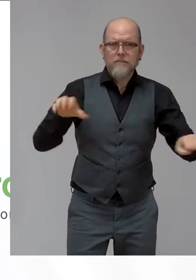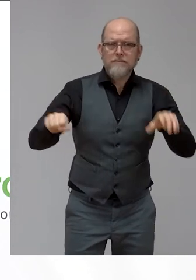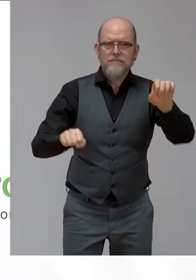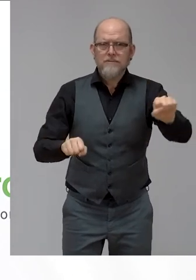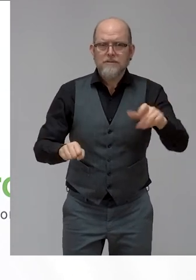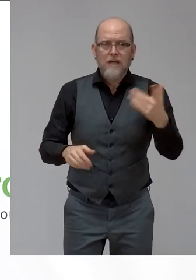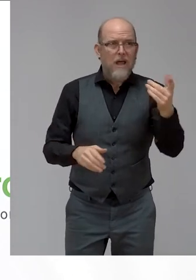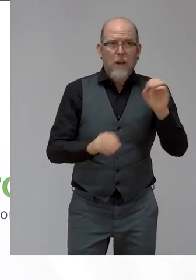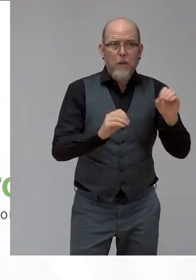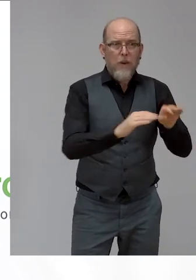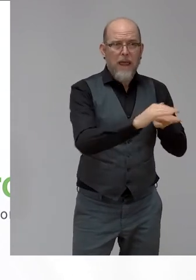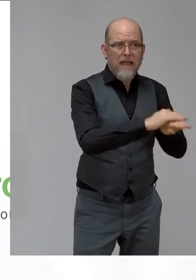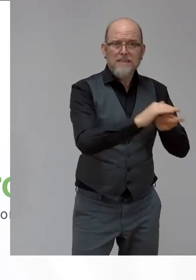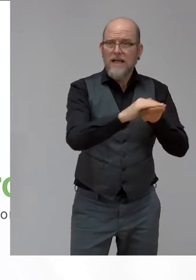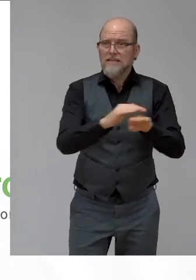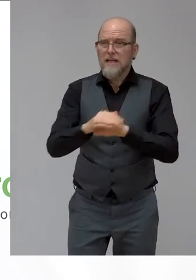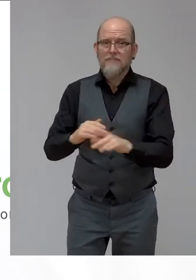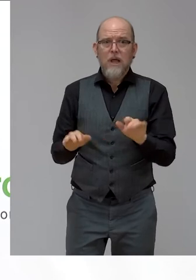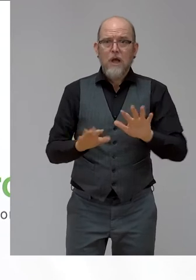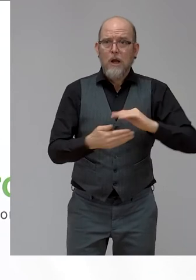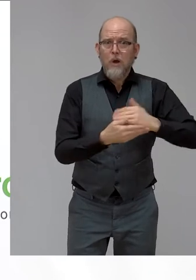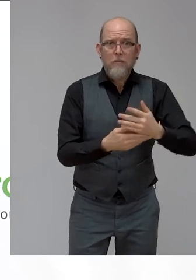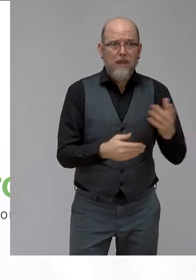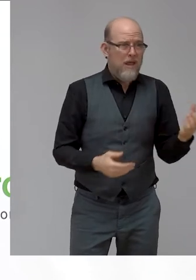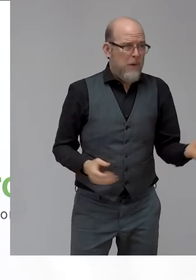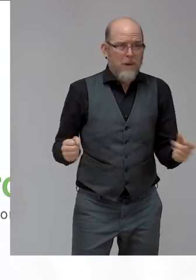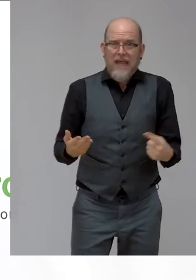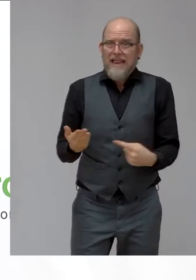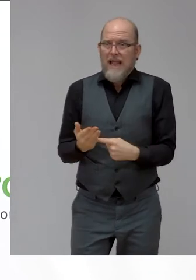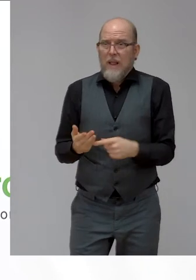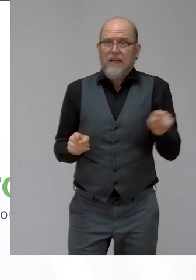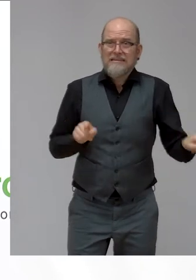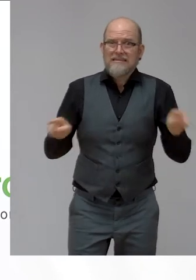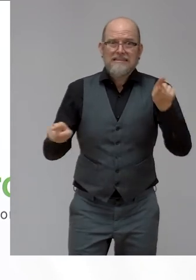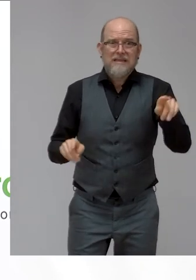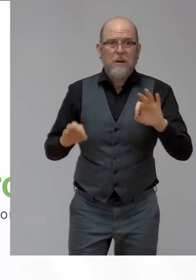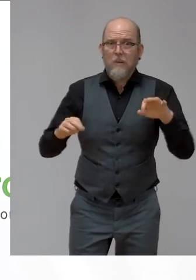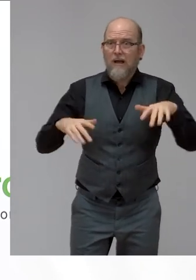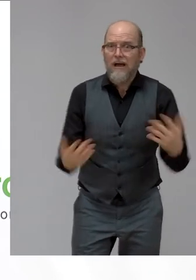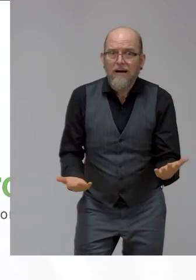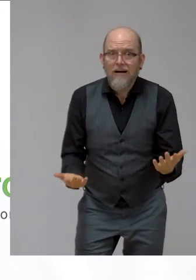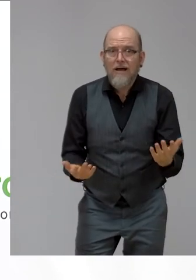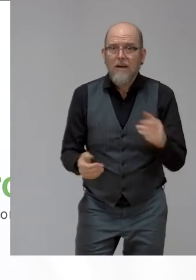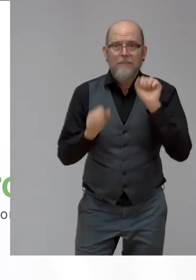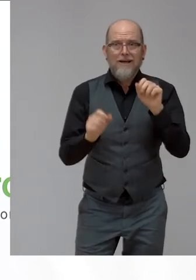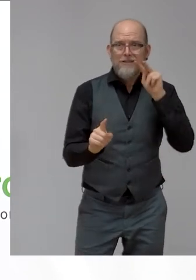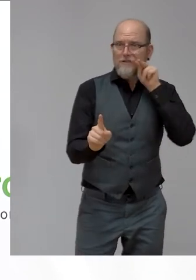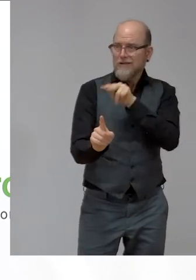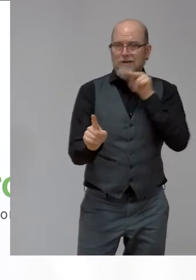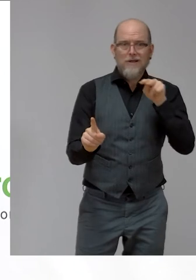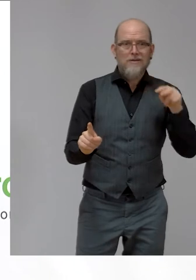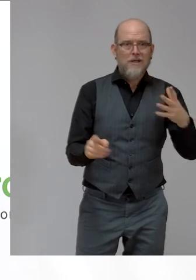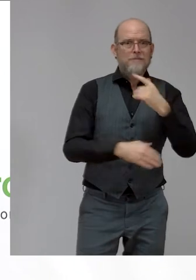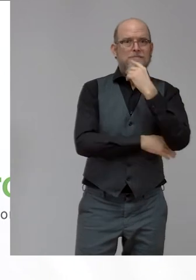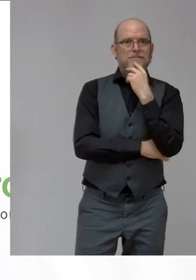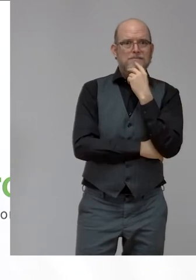computers. And also you have to adapt it from the perspective of people's ability to use the